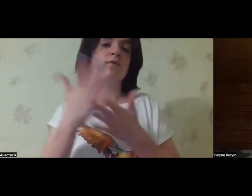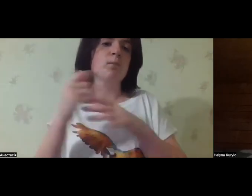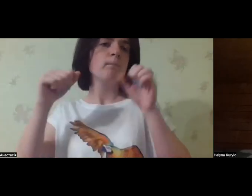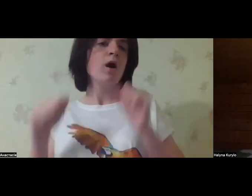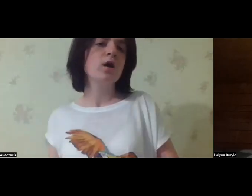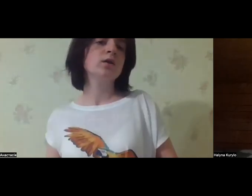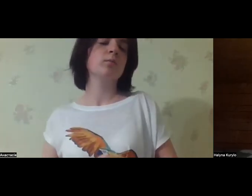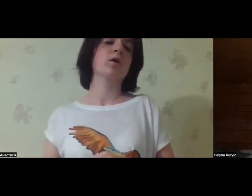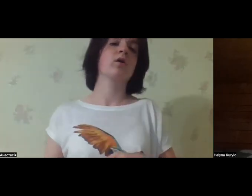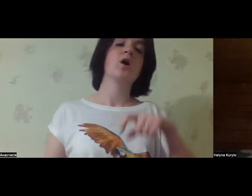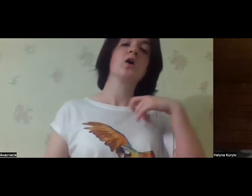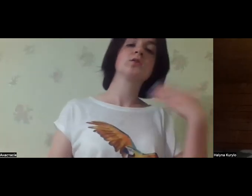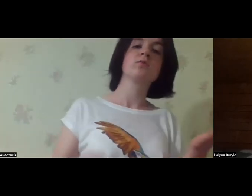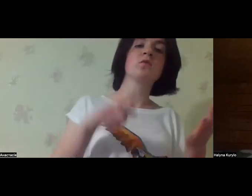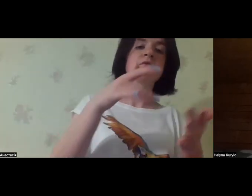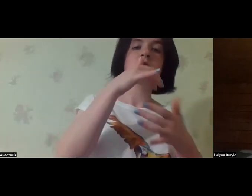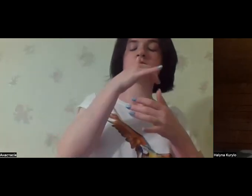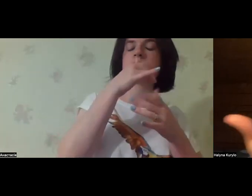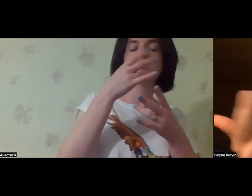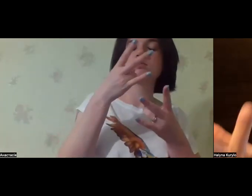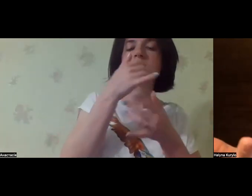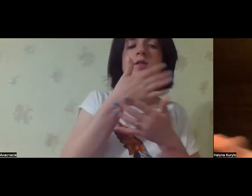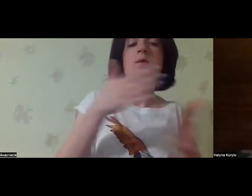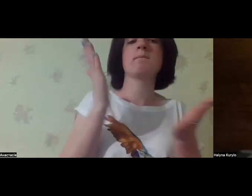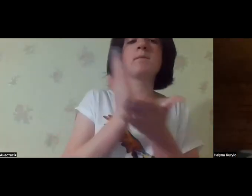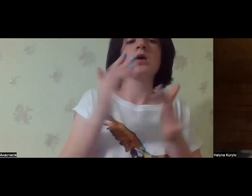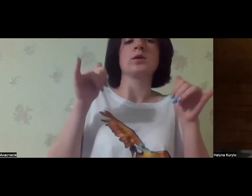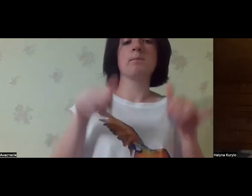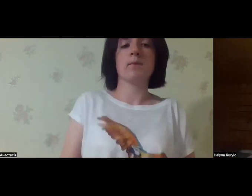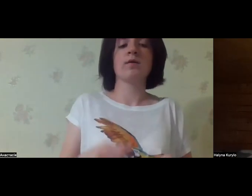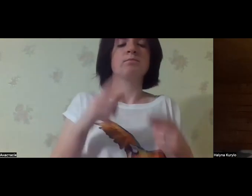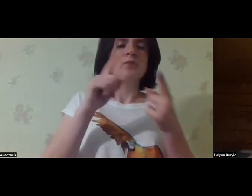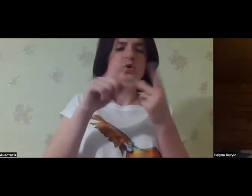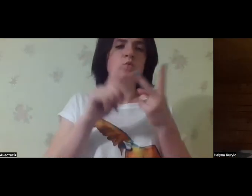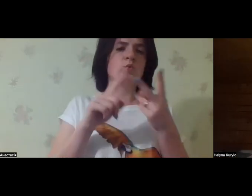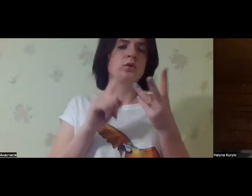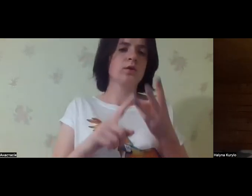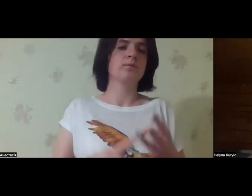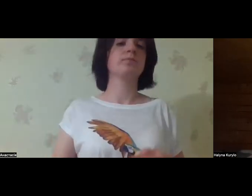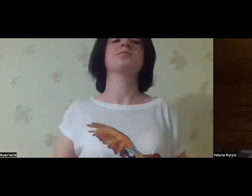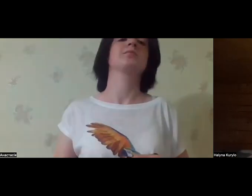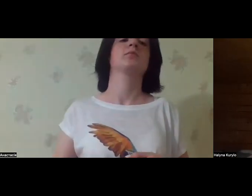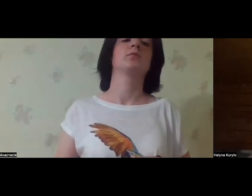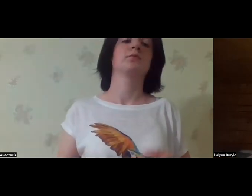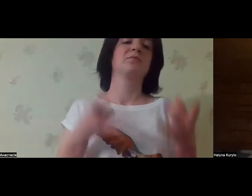the one hand, well, you have rights. On the other hand, they say you don't have the right because one, three, there are many reasons.